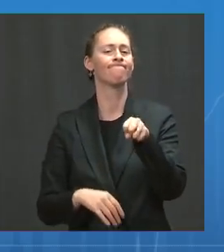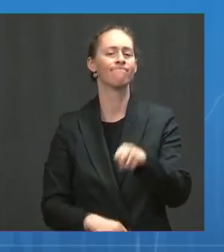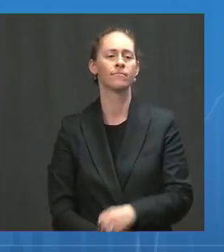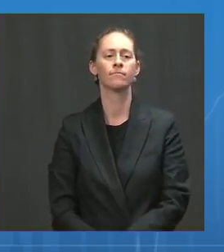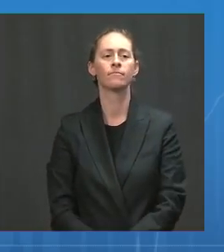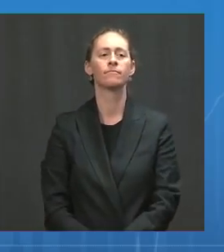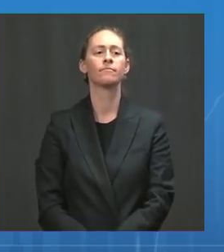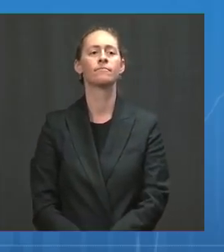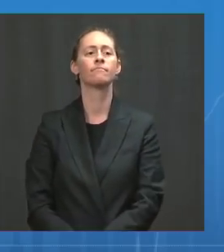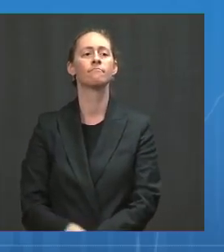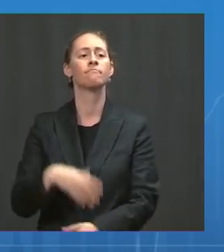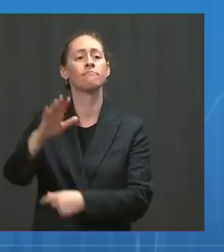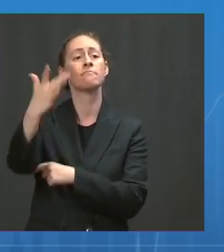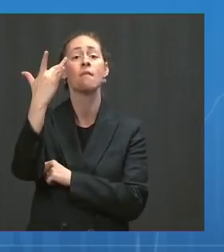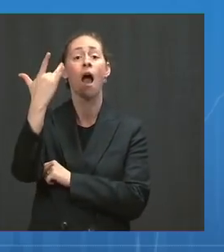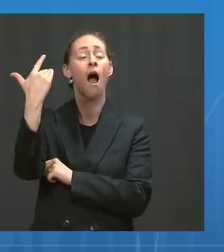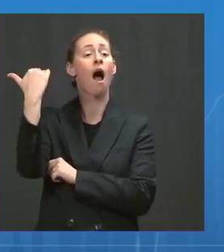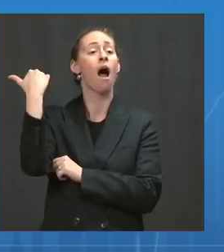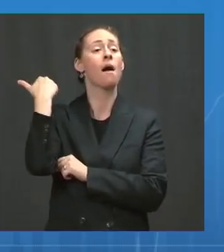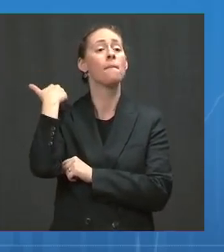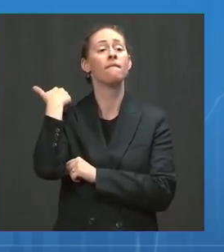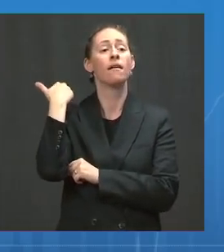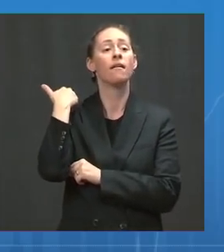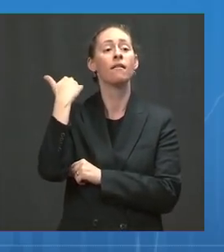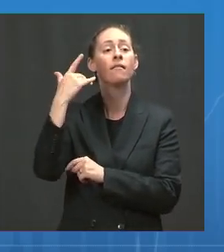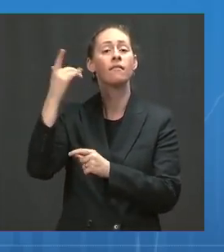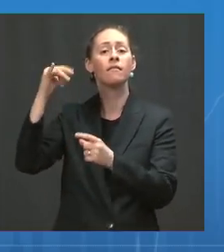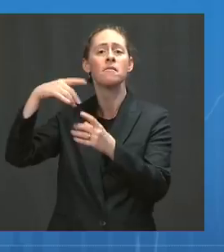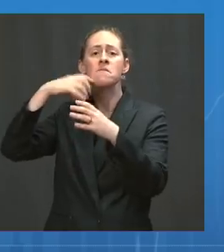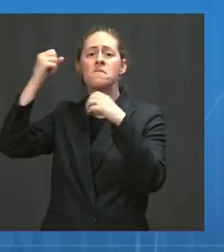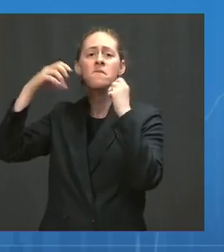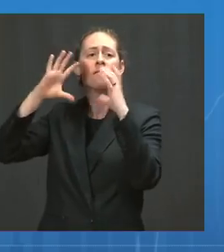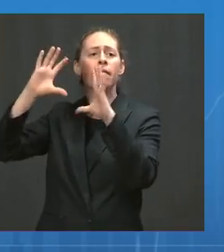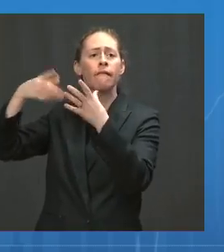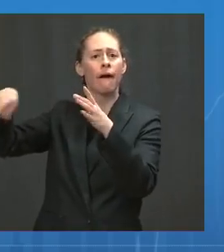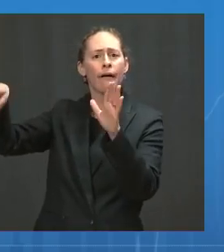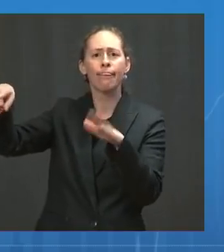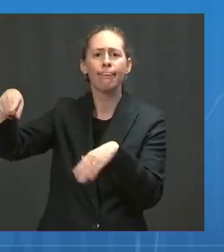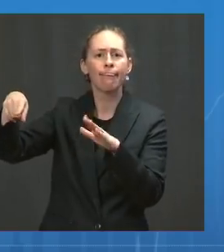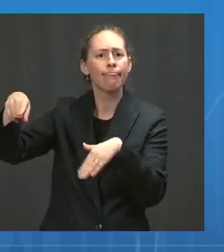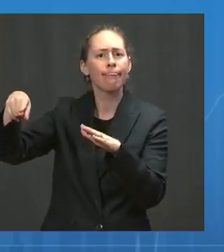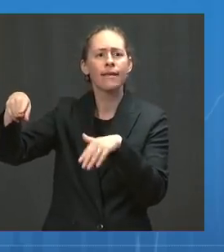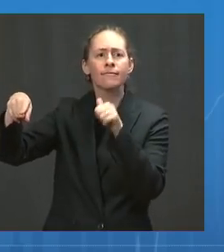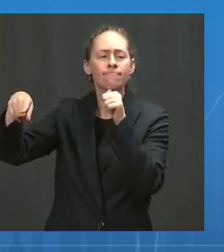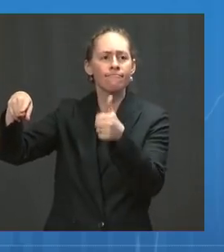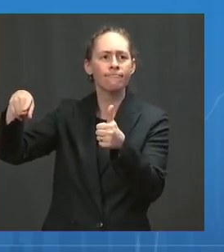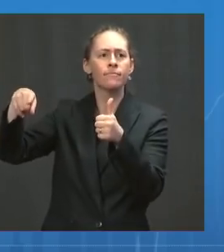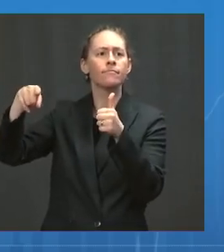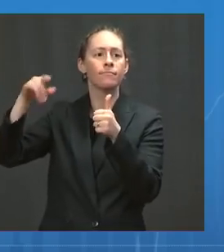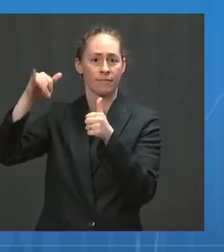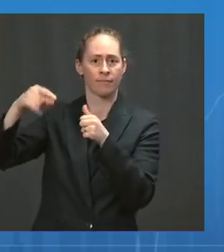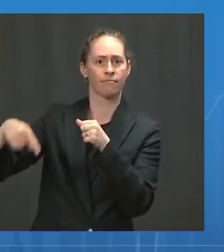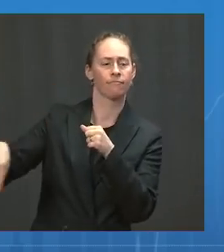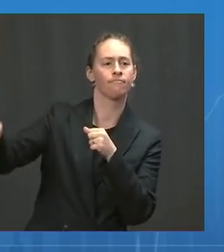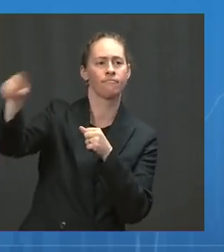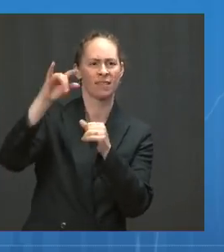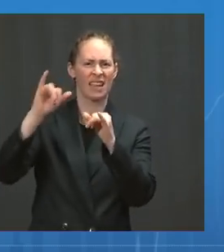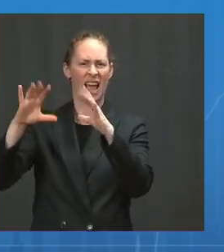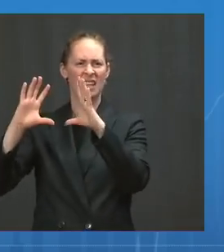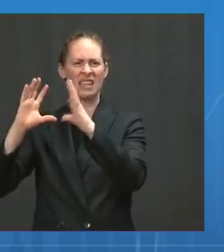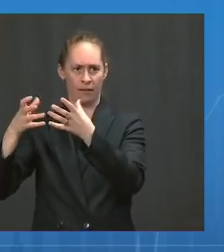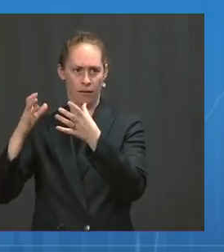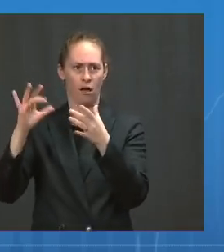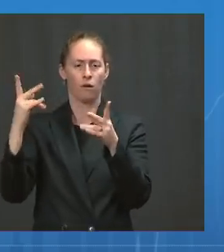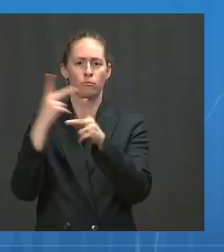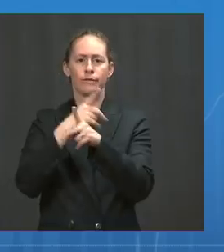of elderly people vaccinated, then the elderly people dominated the people who were hospitalized